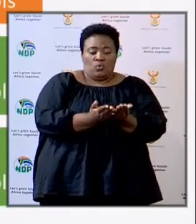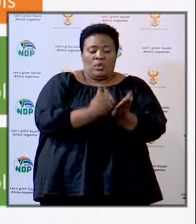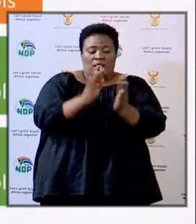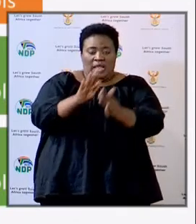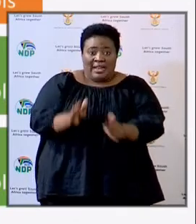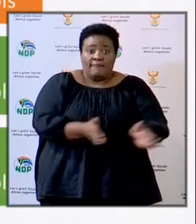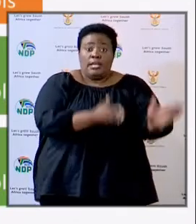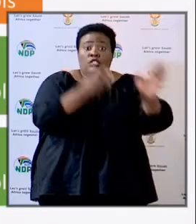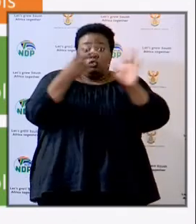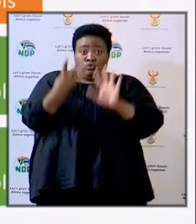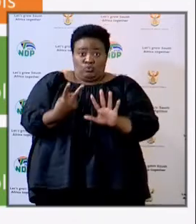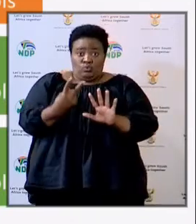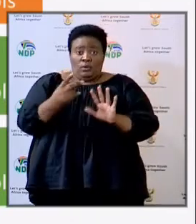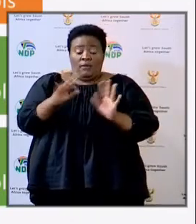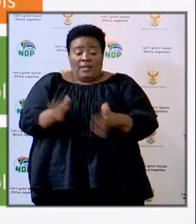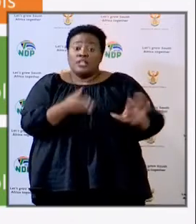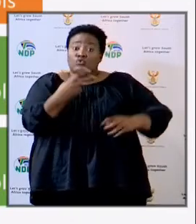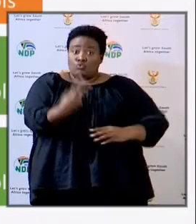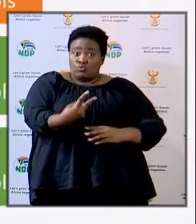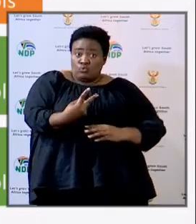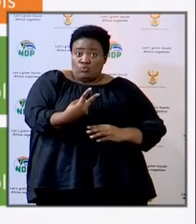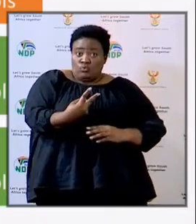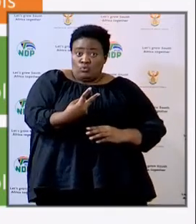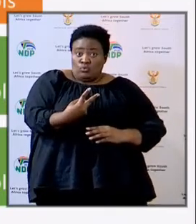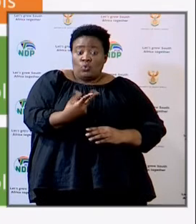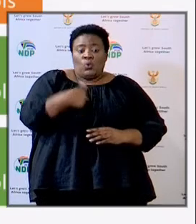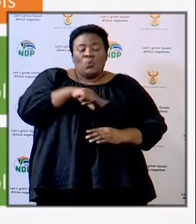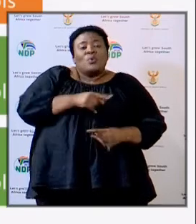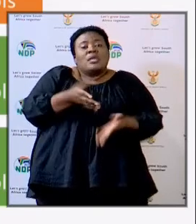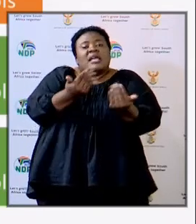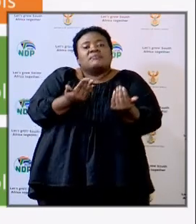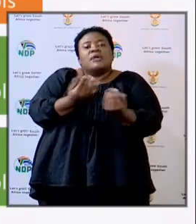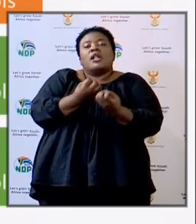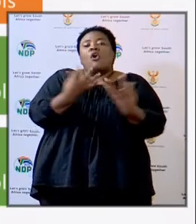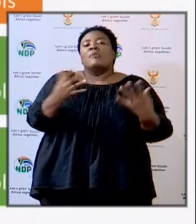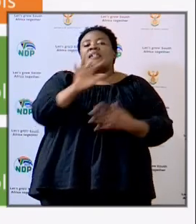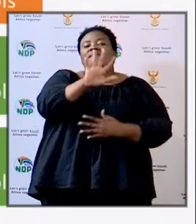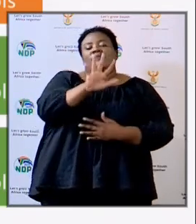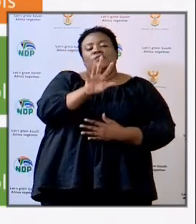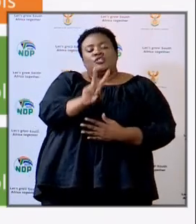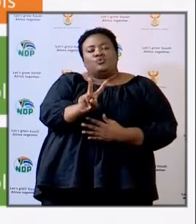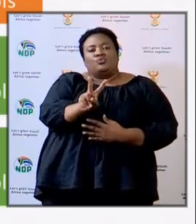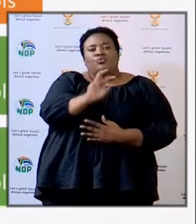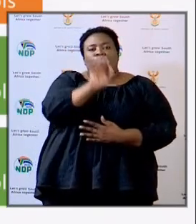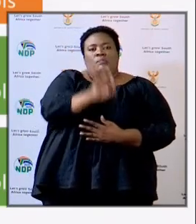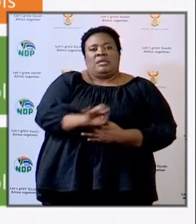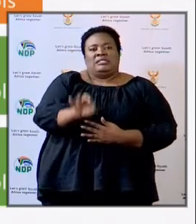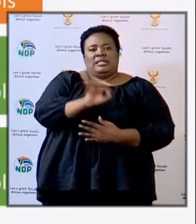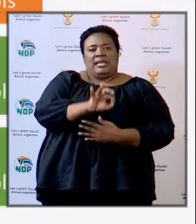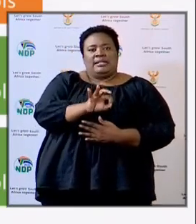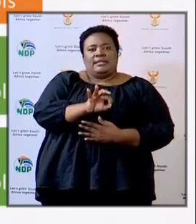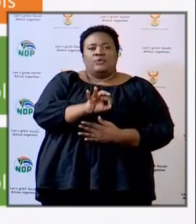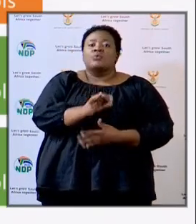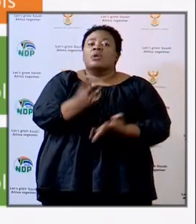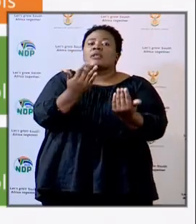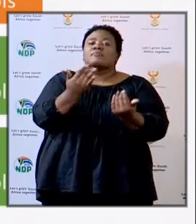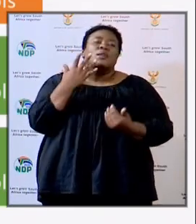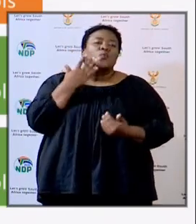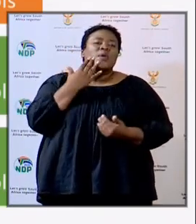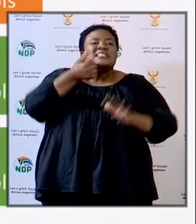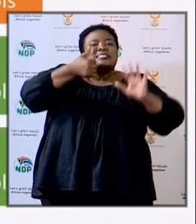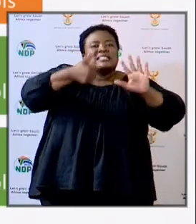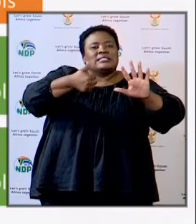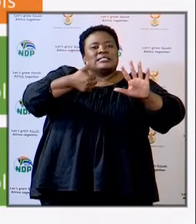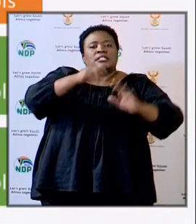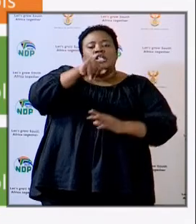with phase two in anticipation of the 52% that is coming on the 6th of July,